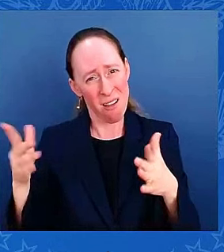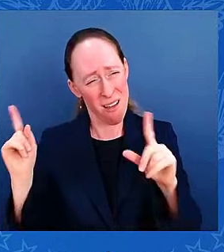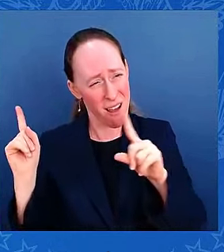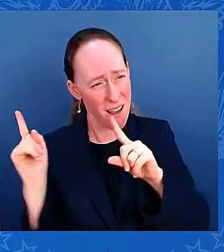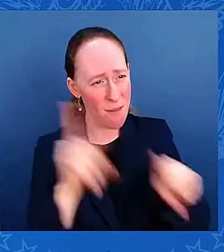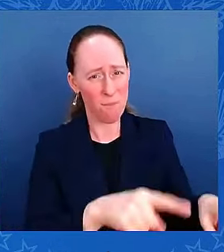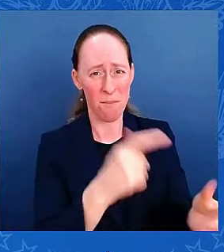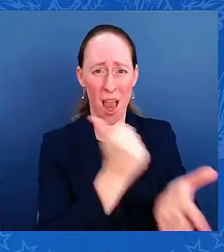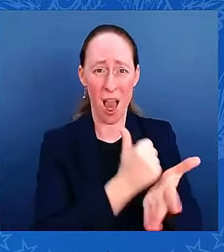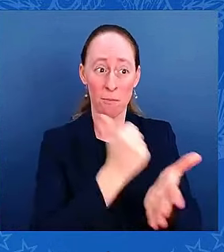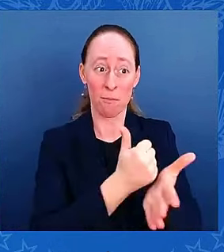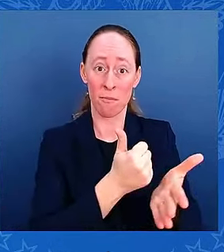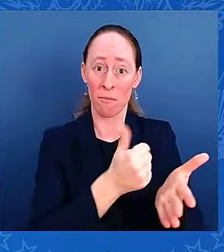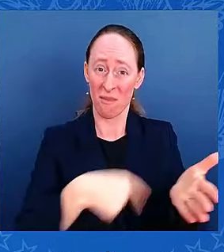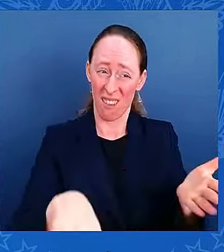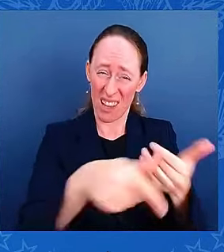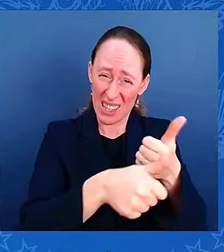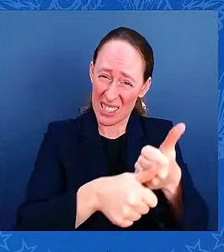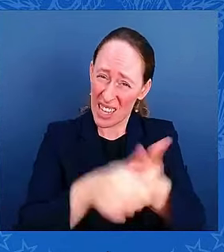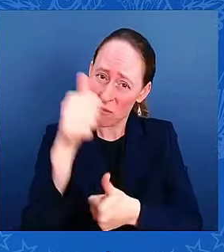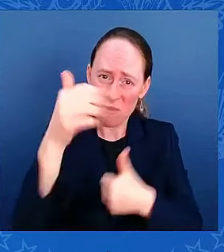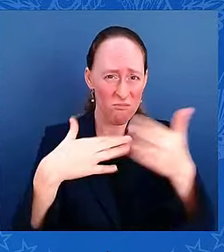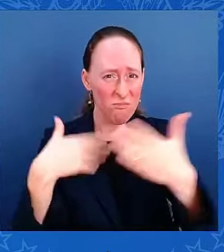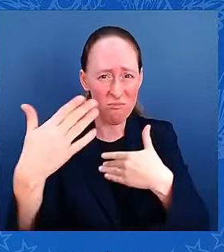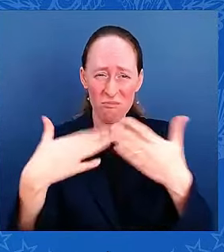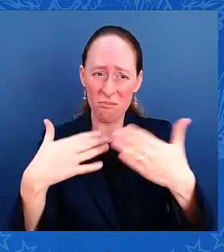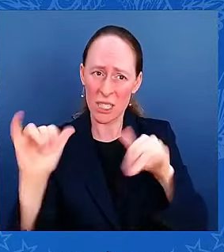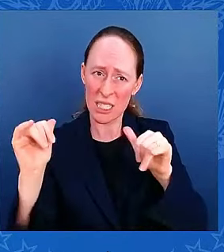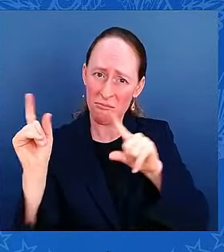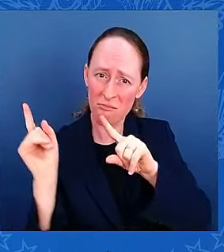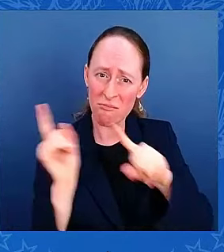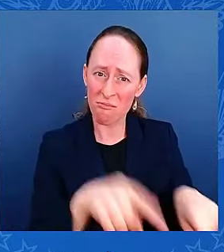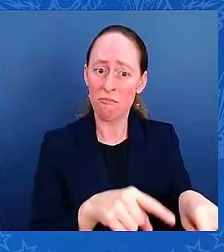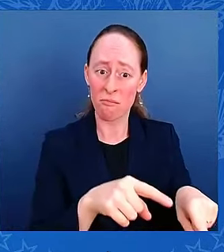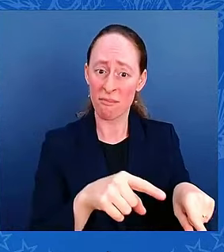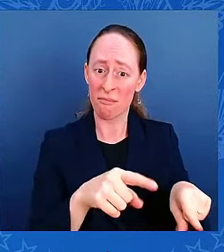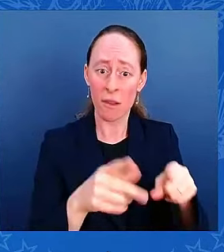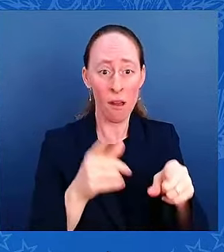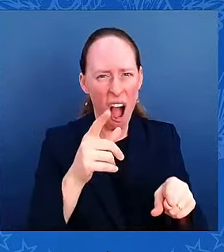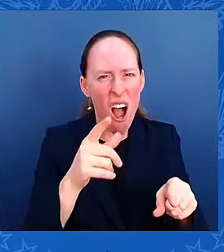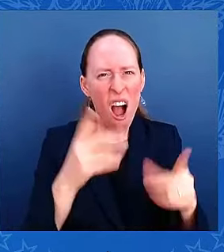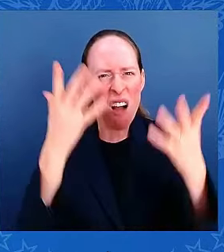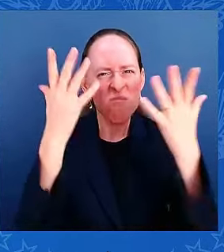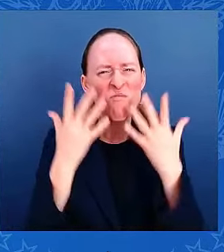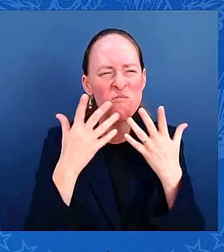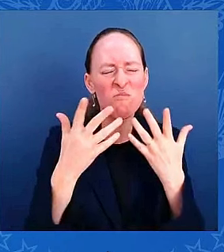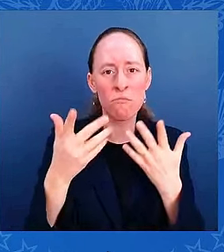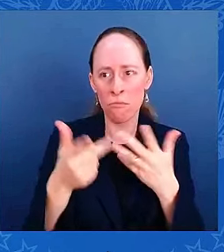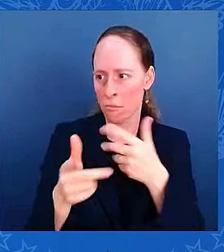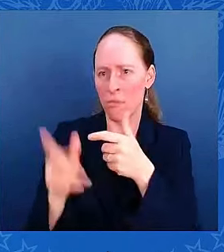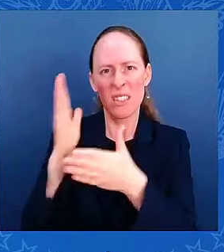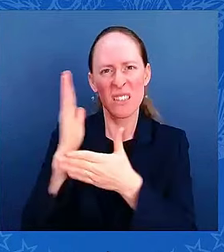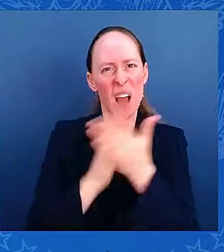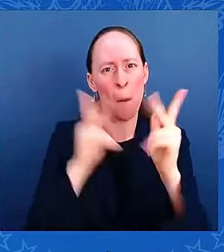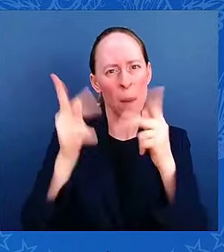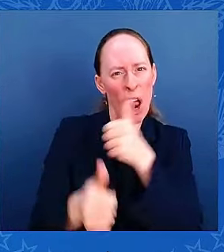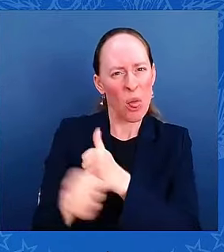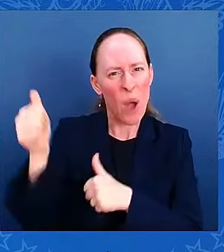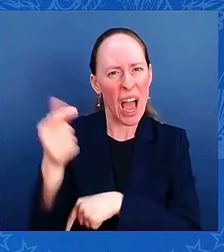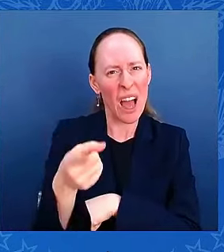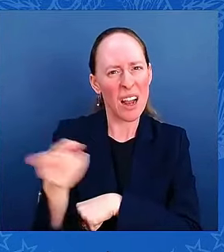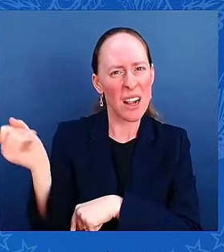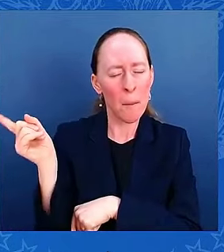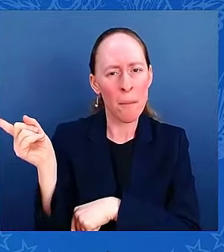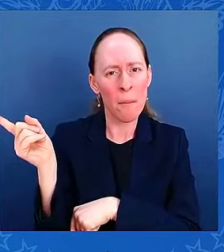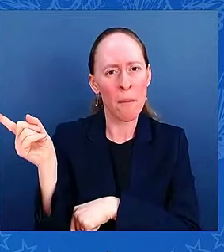penalties, some received death penalties yesterday as a result of reckless, irresponsible, relentless disinformation and outright lies that